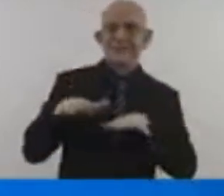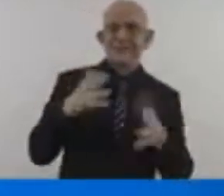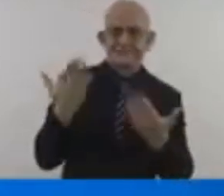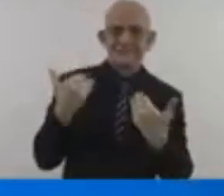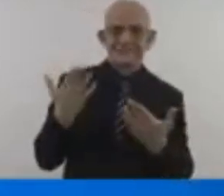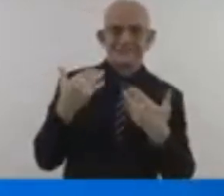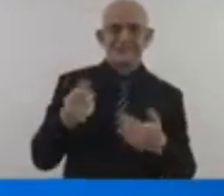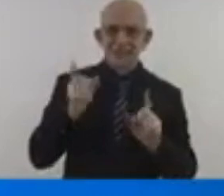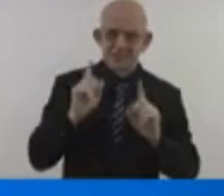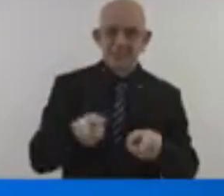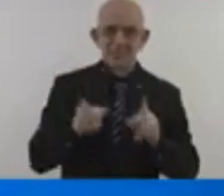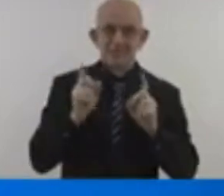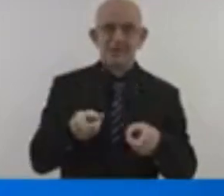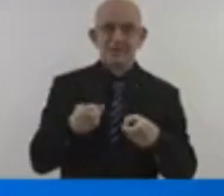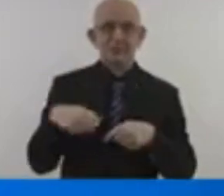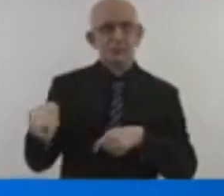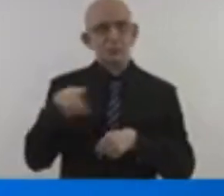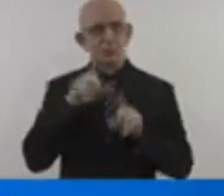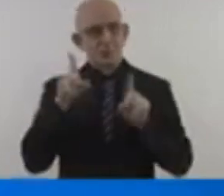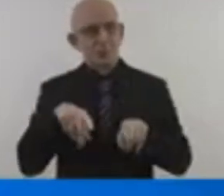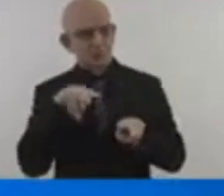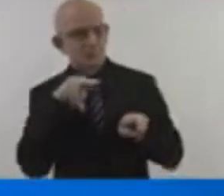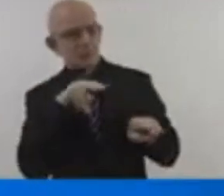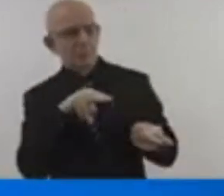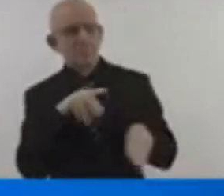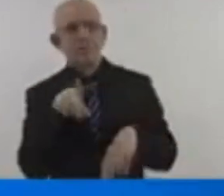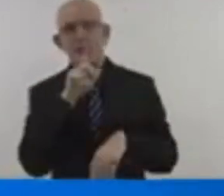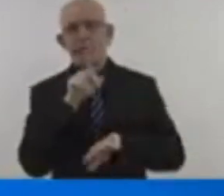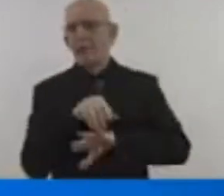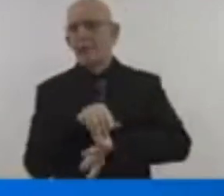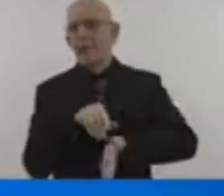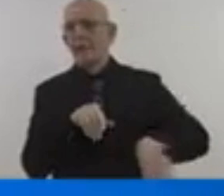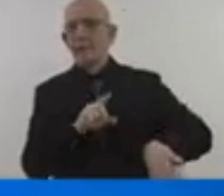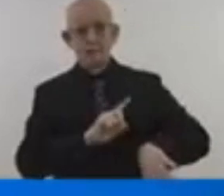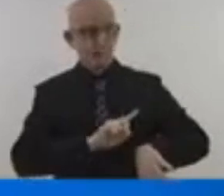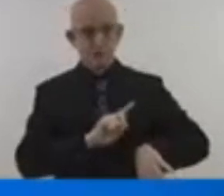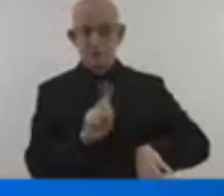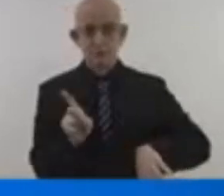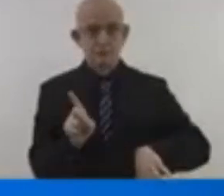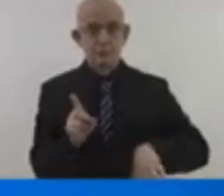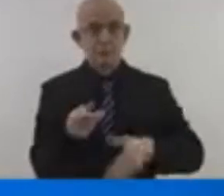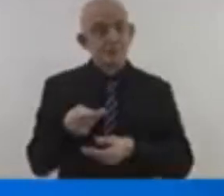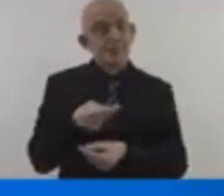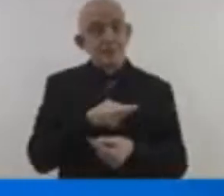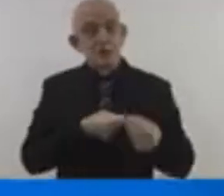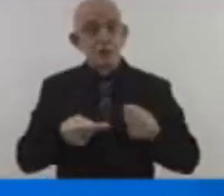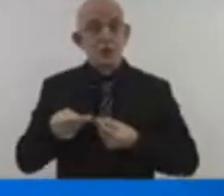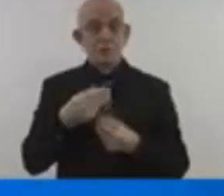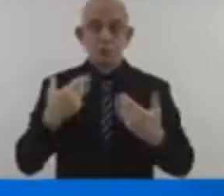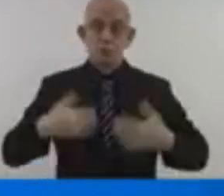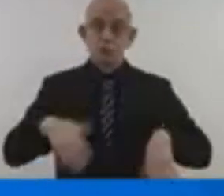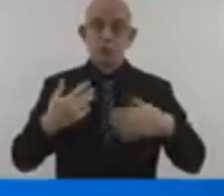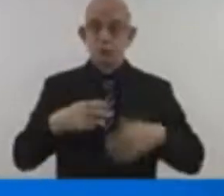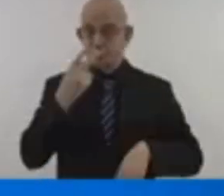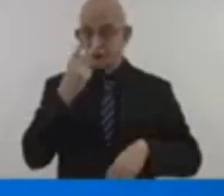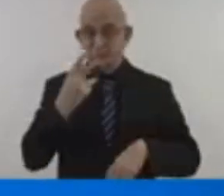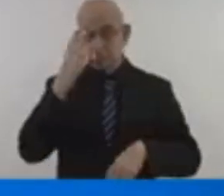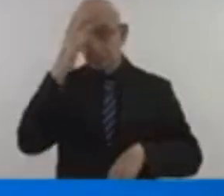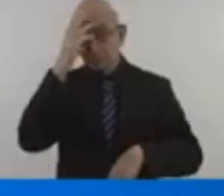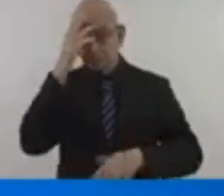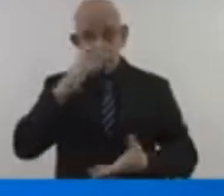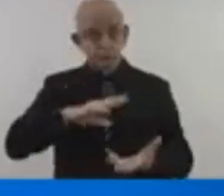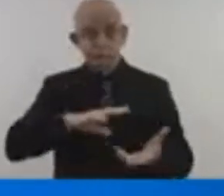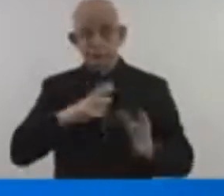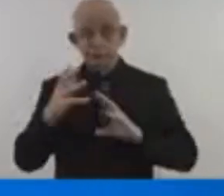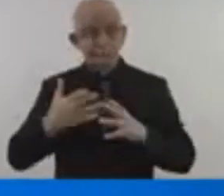renewables rollout, every innovation and every price drop. Last year, and for the first